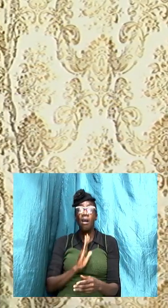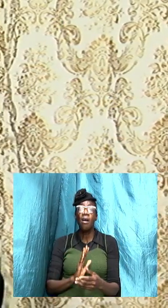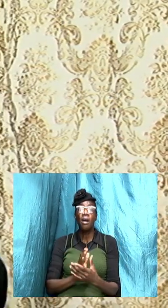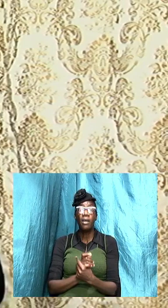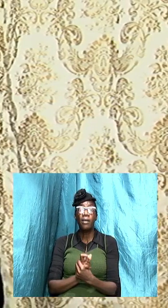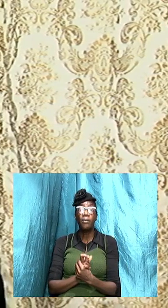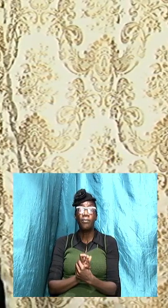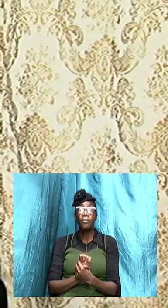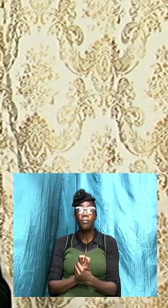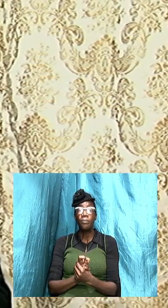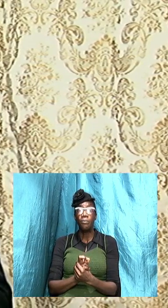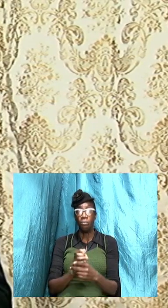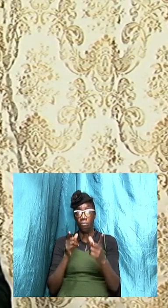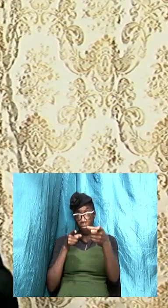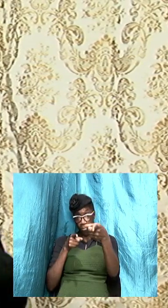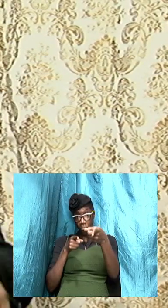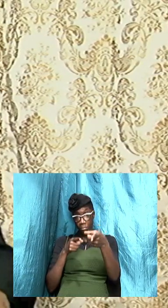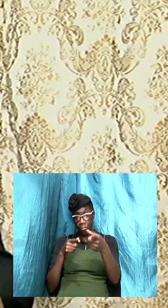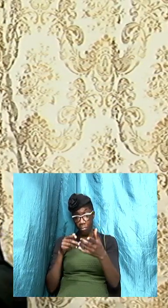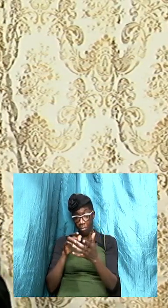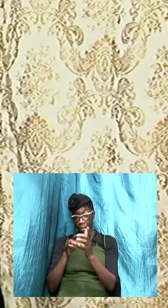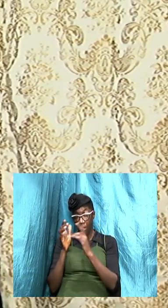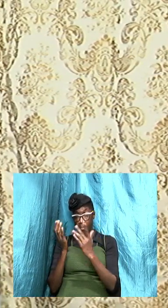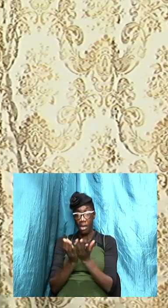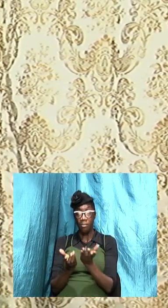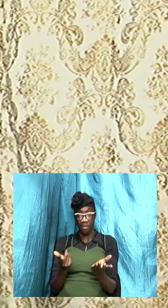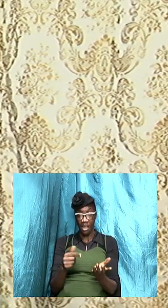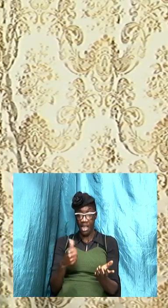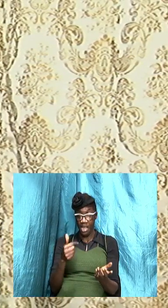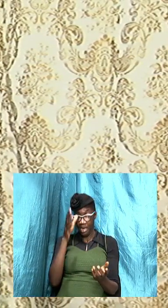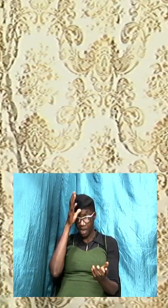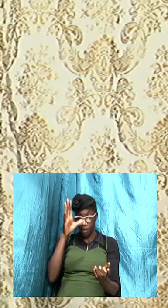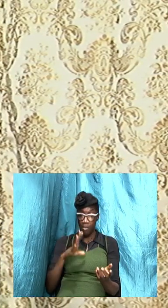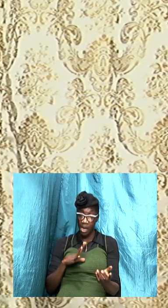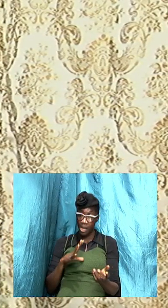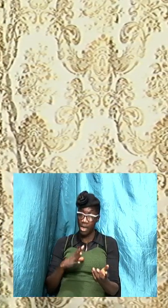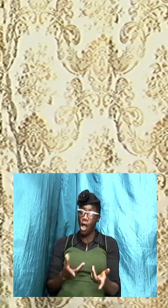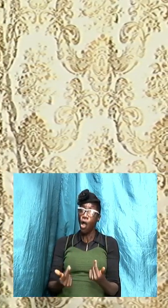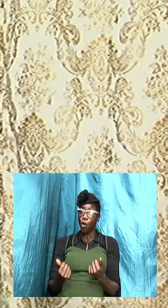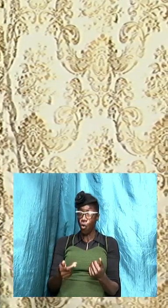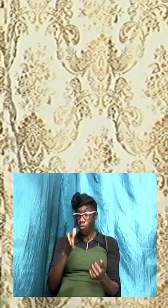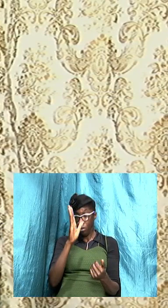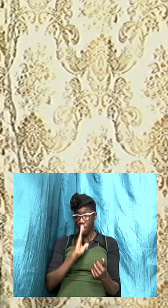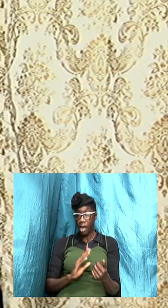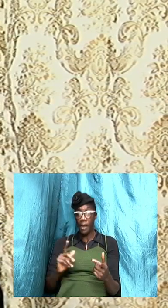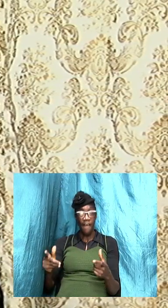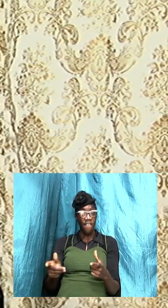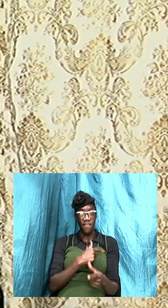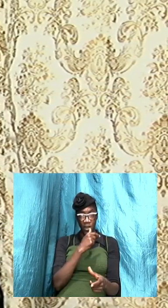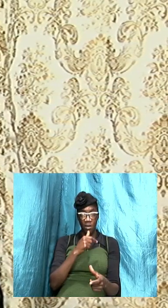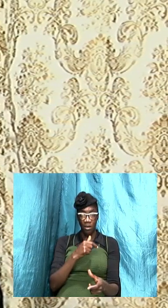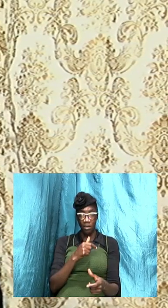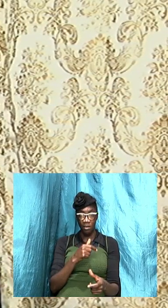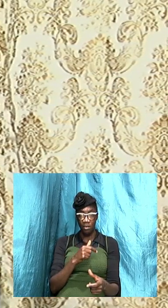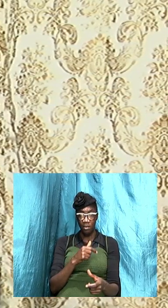and my Bible tells me that any man comes to God must first do what deny himself